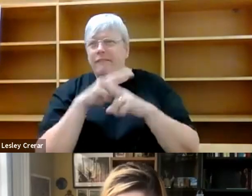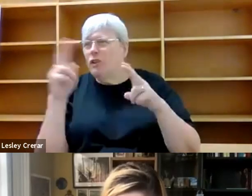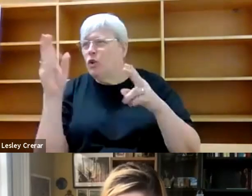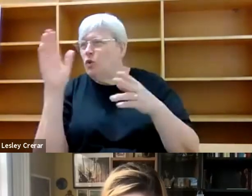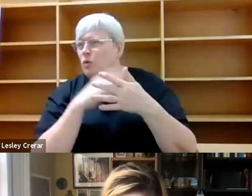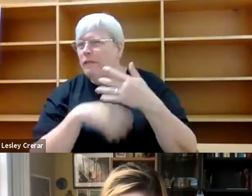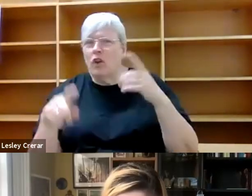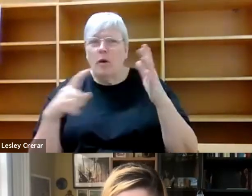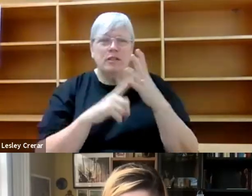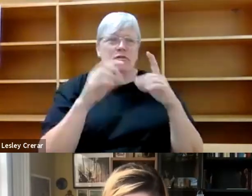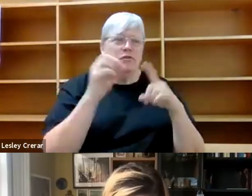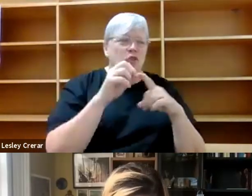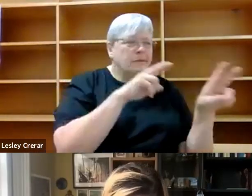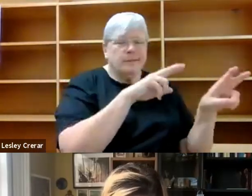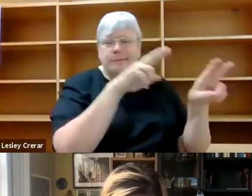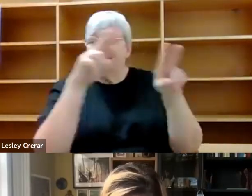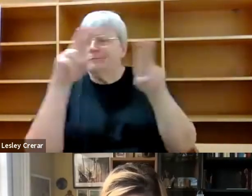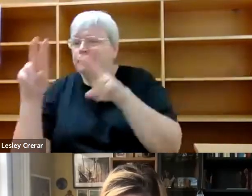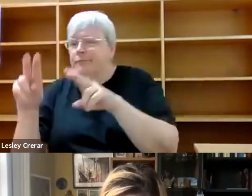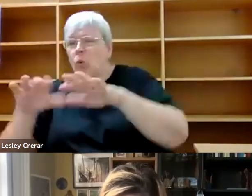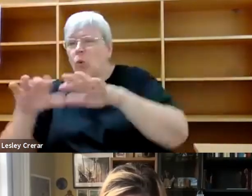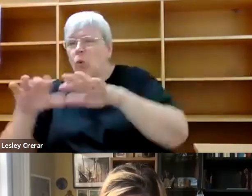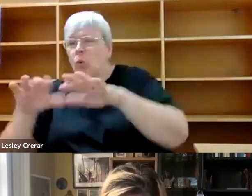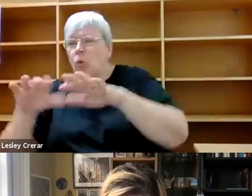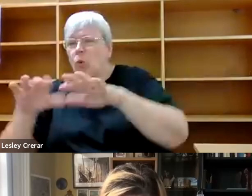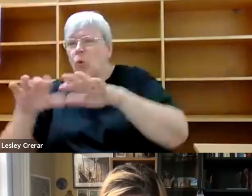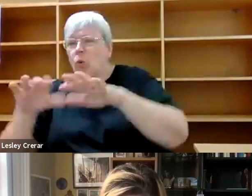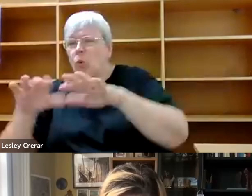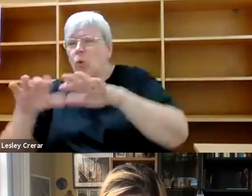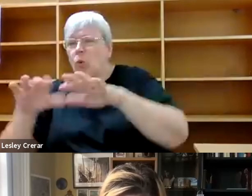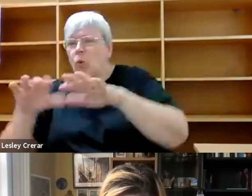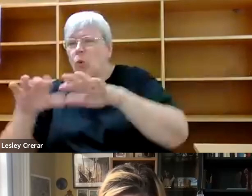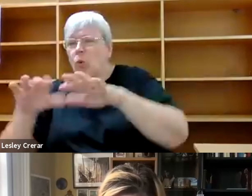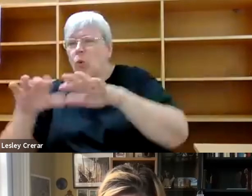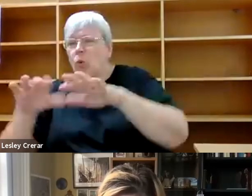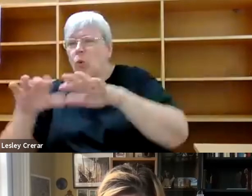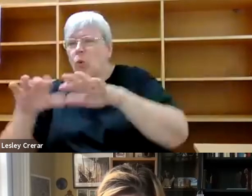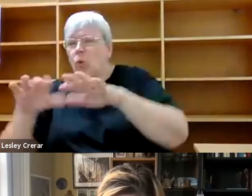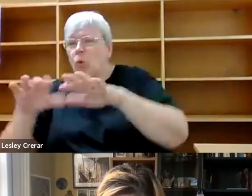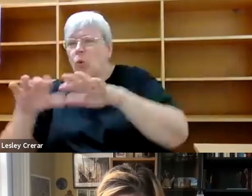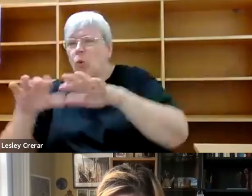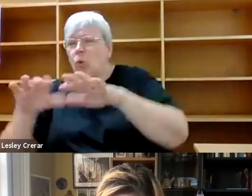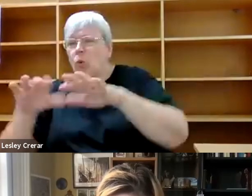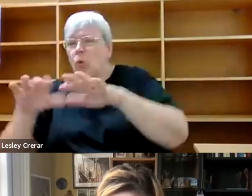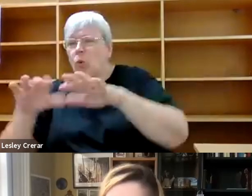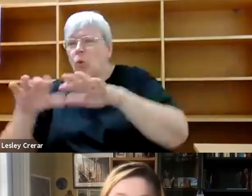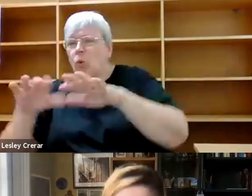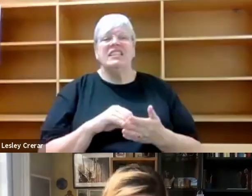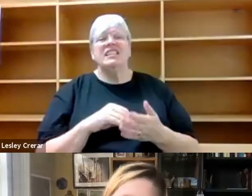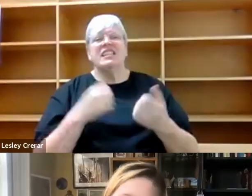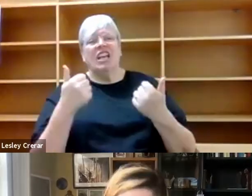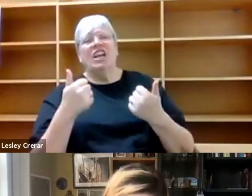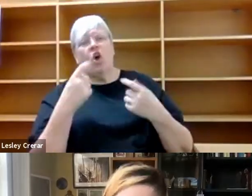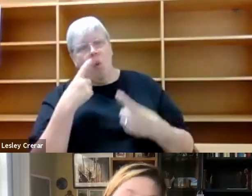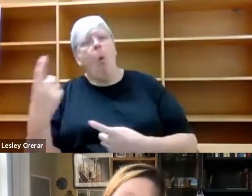that's a Robert McFarlane quote. Um, but where I can, you know, where I have that, that, that experience of like, oh, this was, I was seeking this sublime